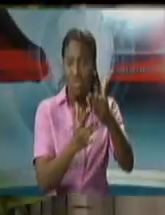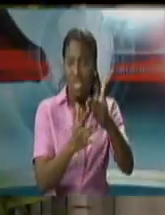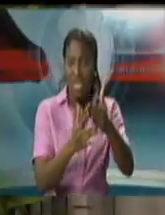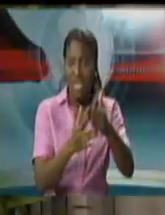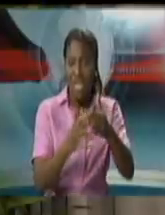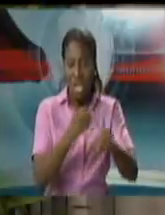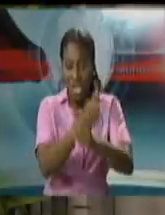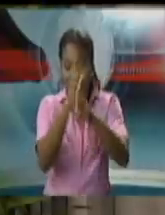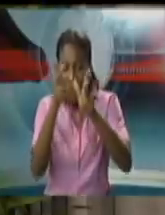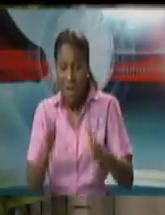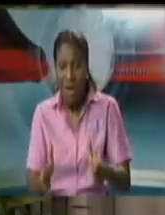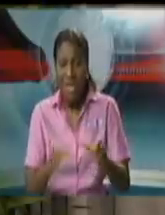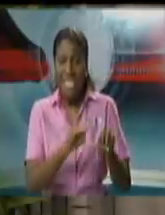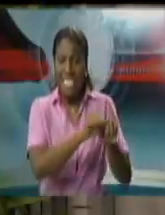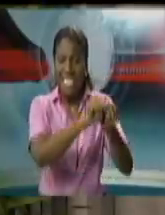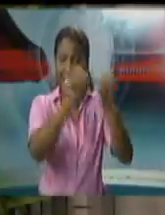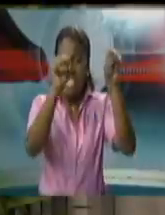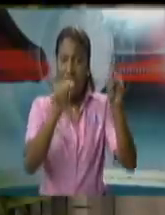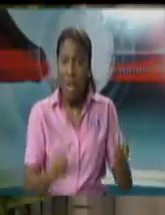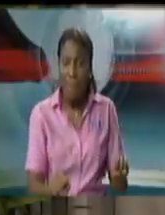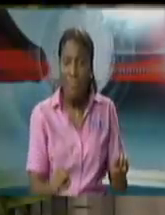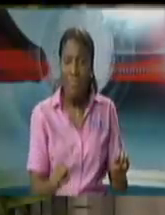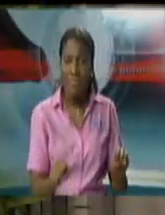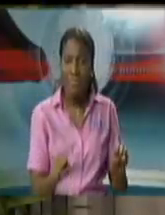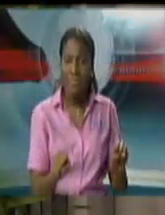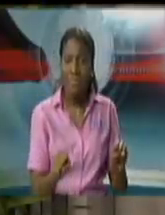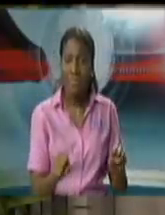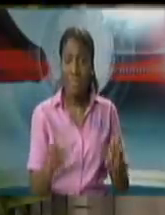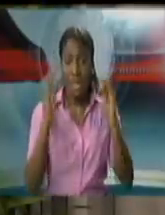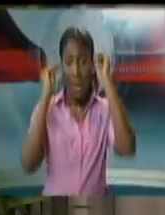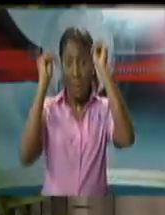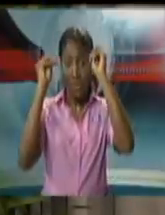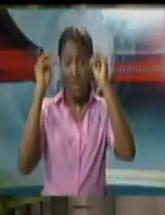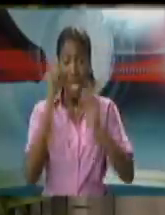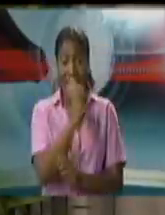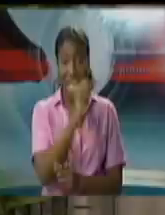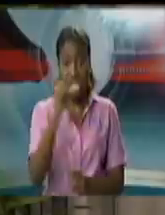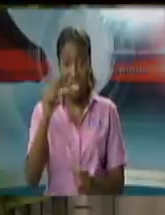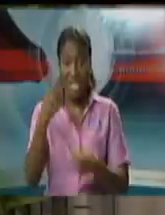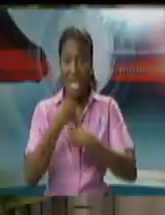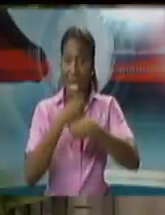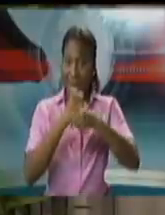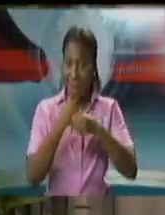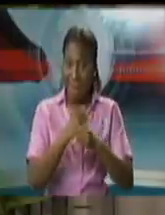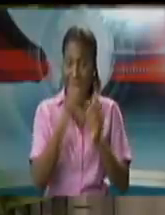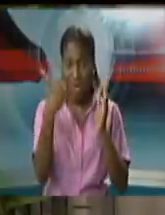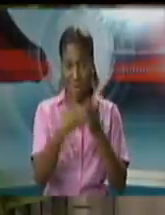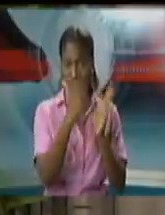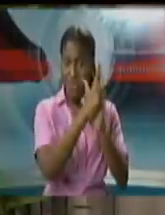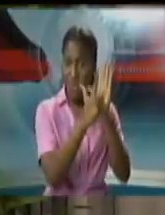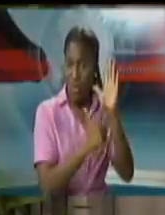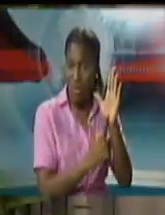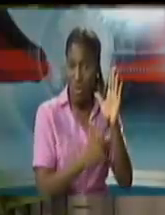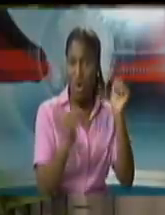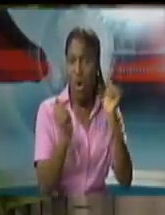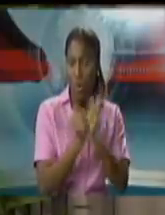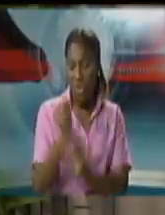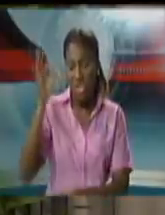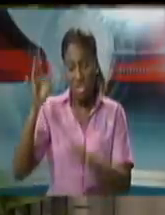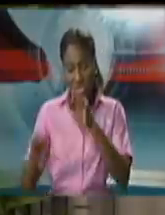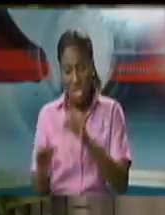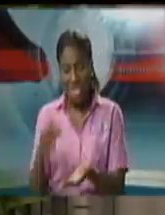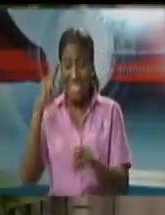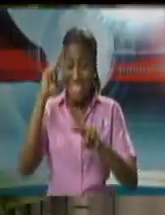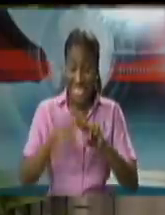bill that is in the parliament the attorney general's drafted this legislation in conjunction with the judiciary and other areas we've spent a